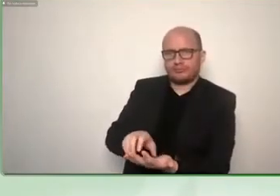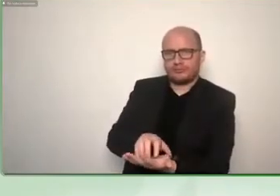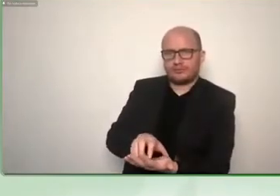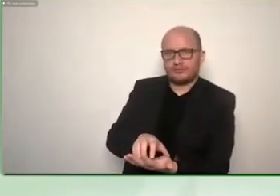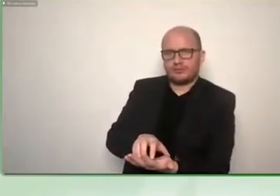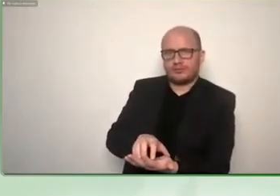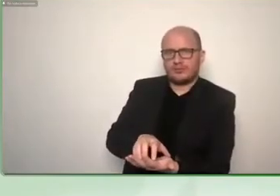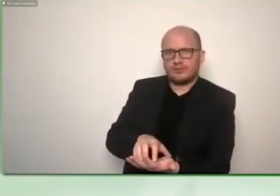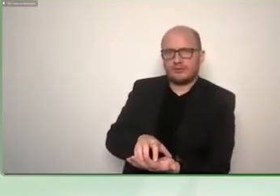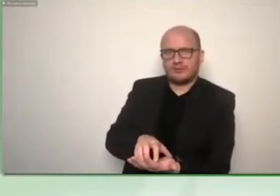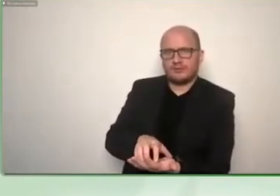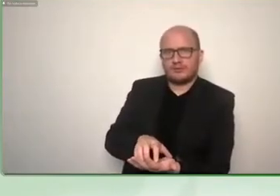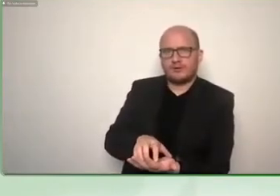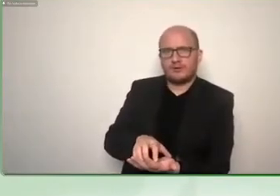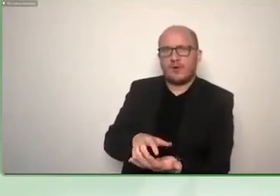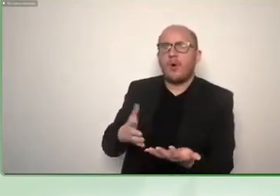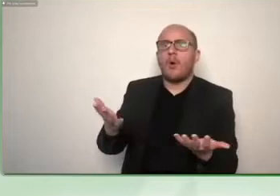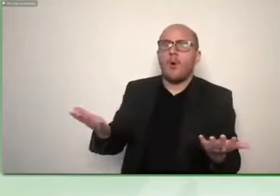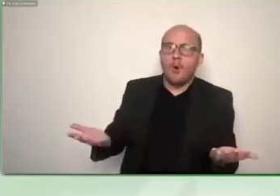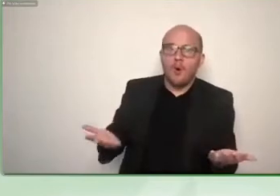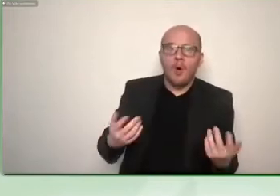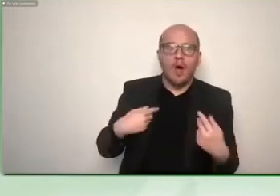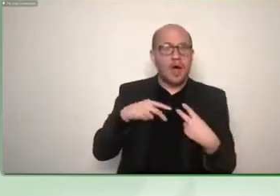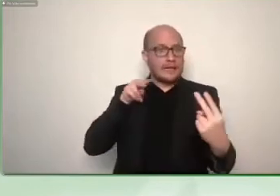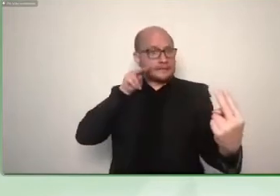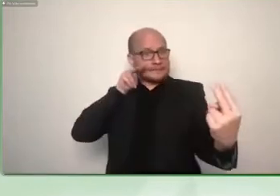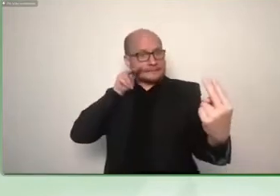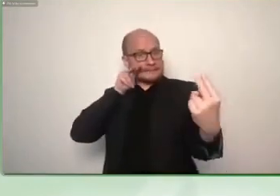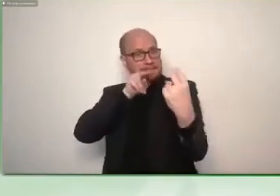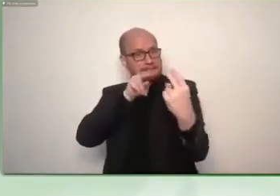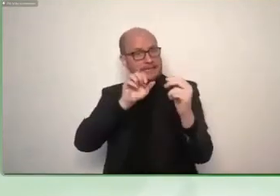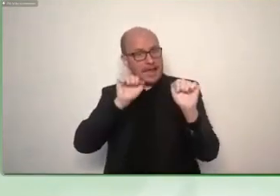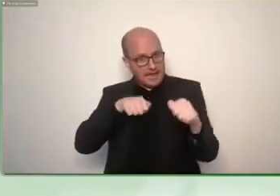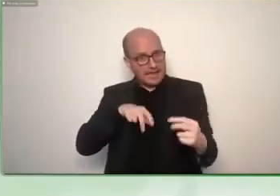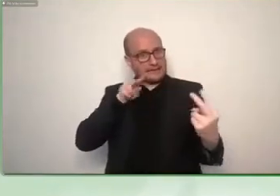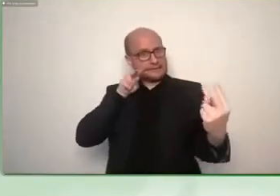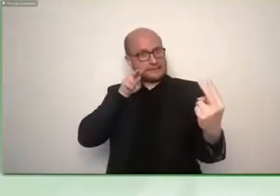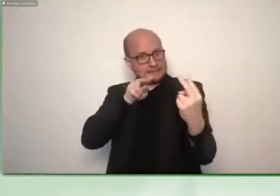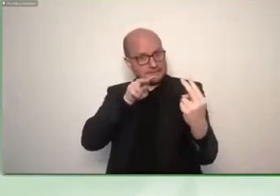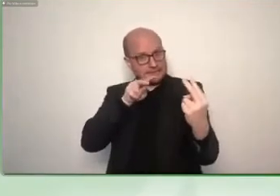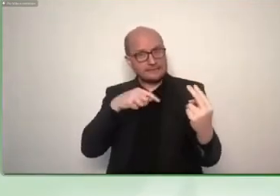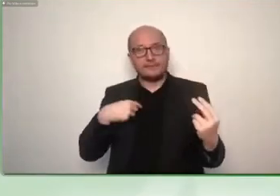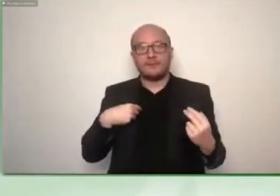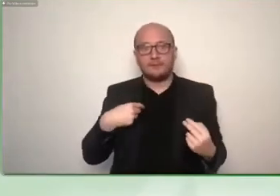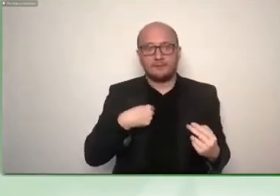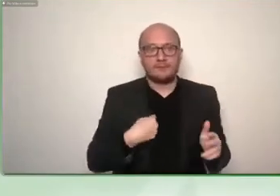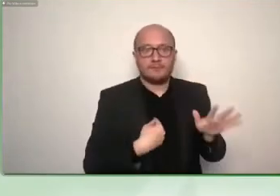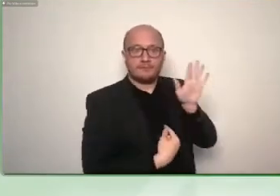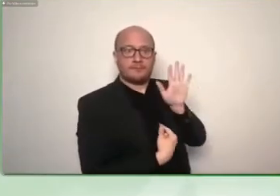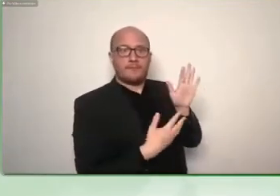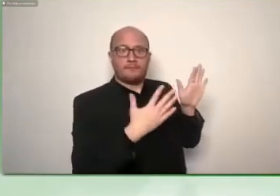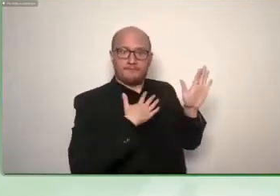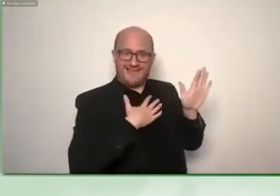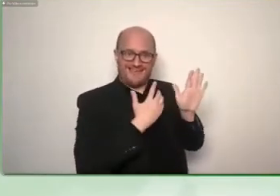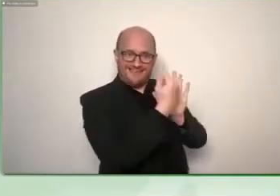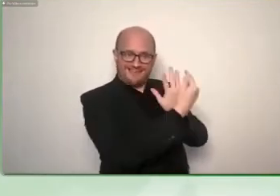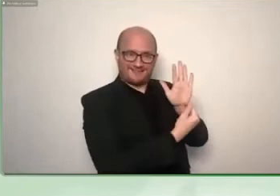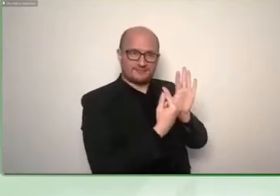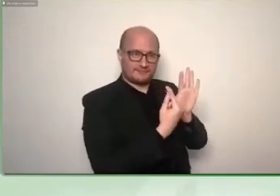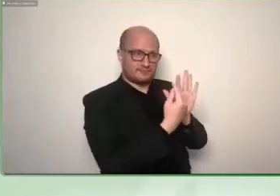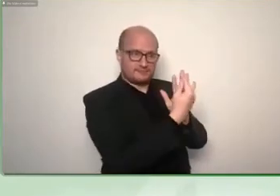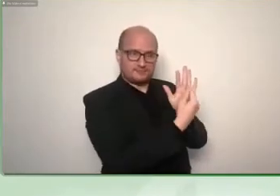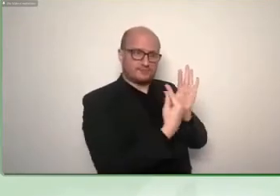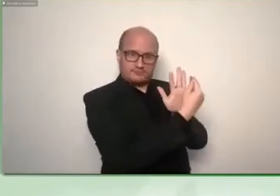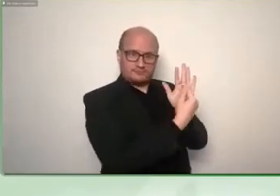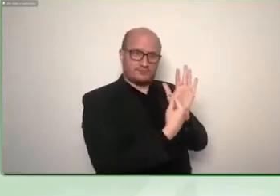the word into your hand and i'm sitting here and i can read what you're writing so yeah so could you give us also an